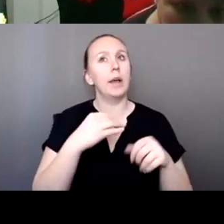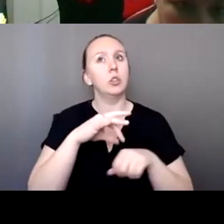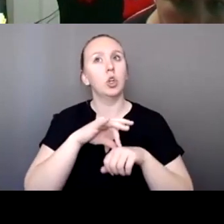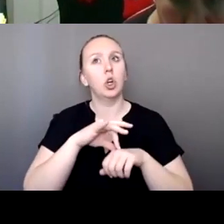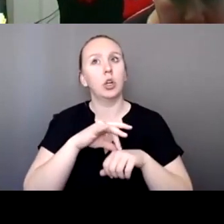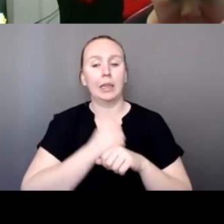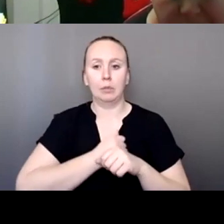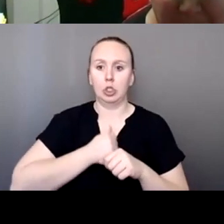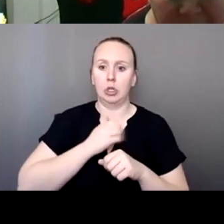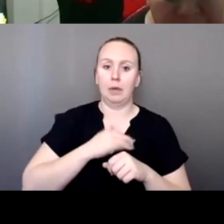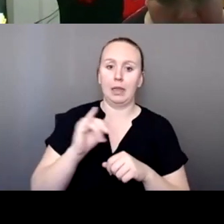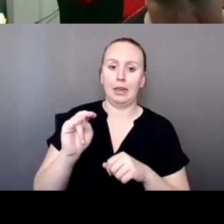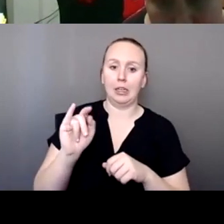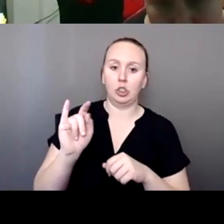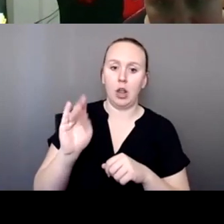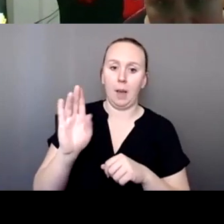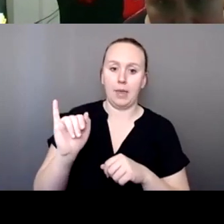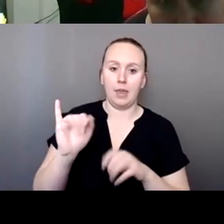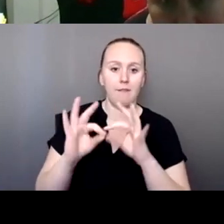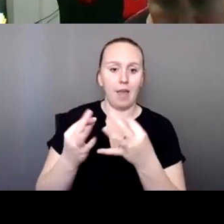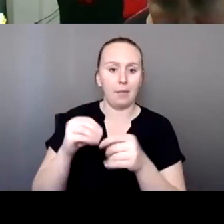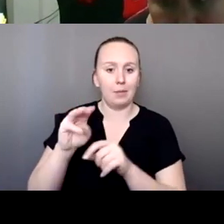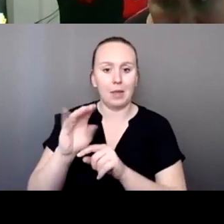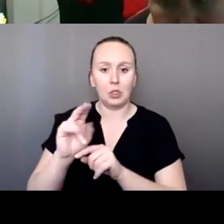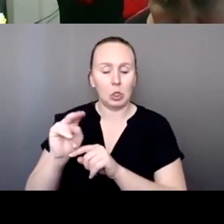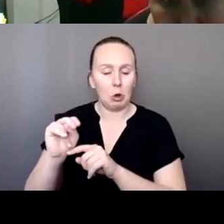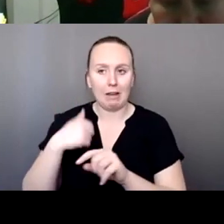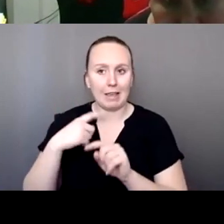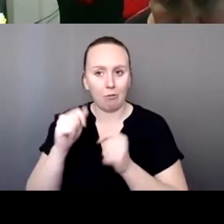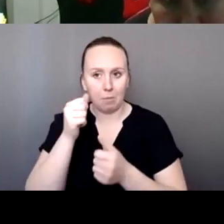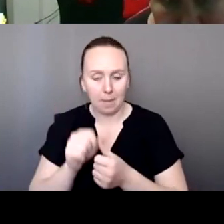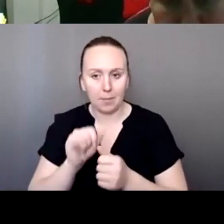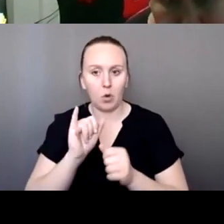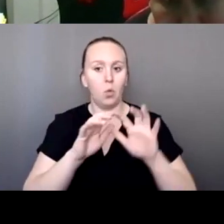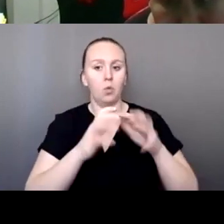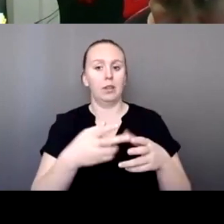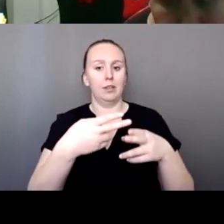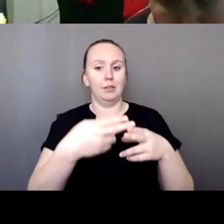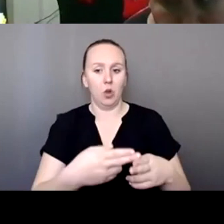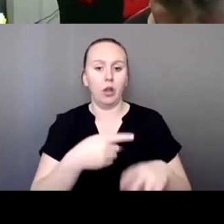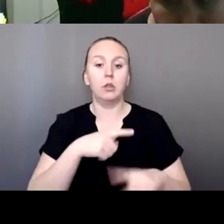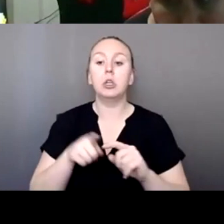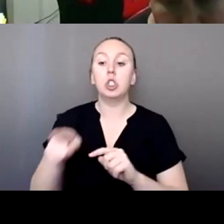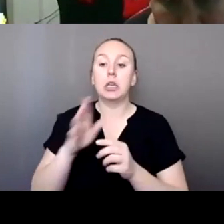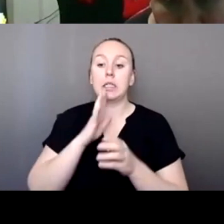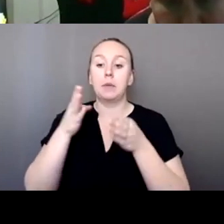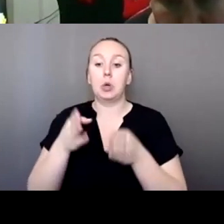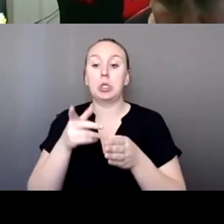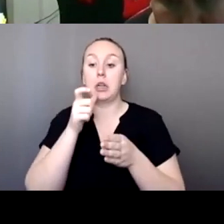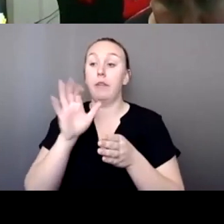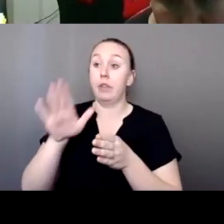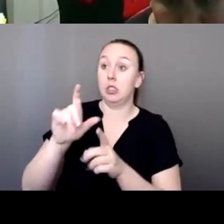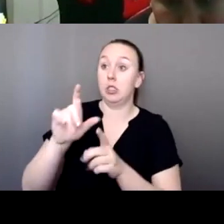to my Anishinaabe family in Minnesota. Um, they, and so she acts as like the person who's like, here's the cultural knowledge that you